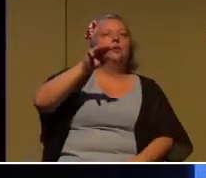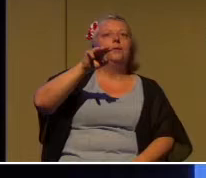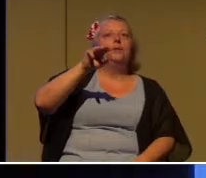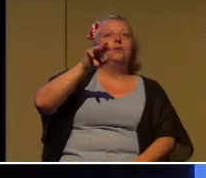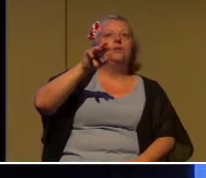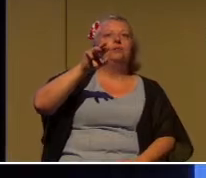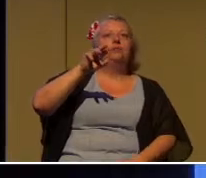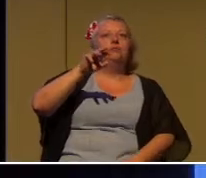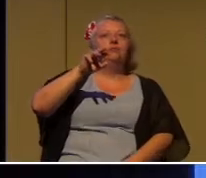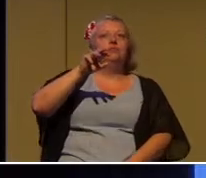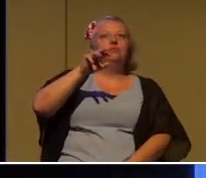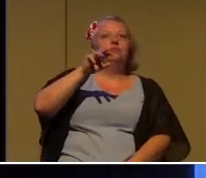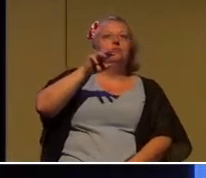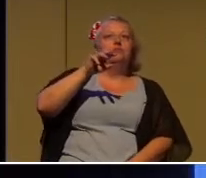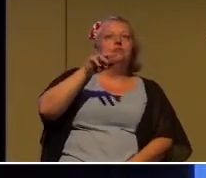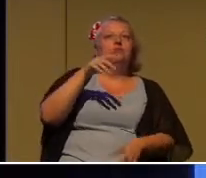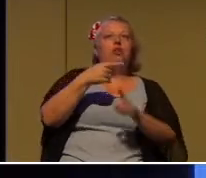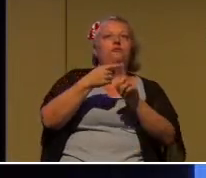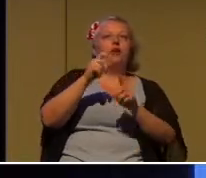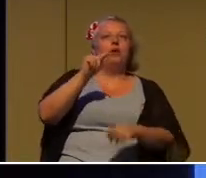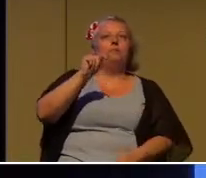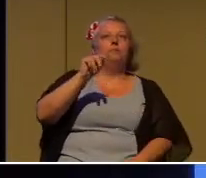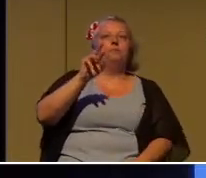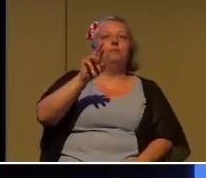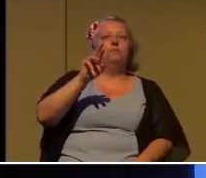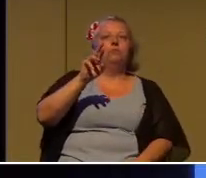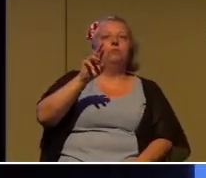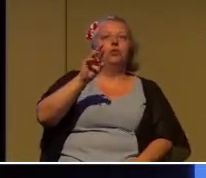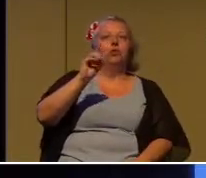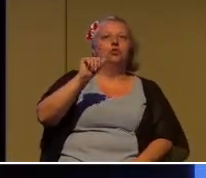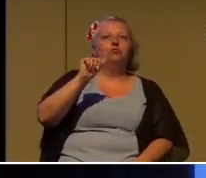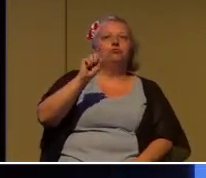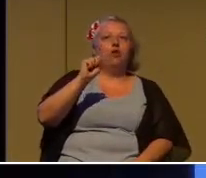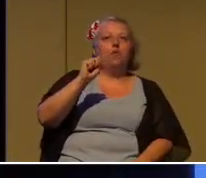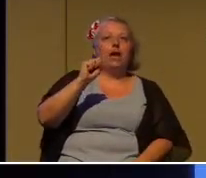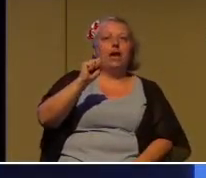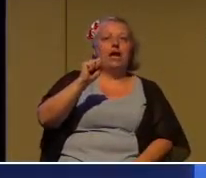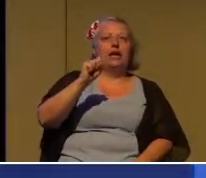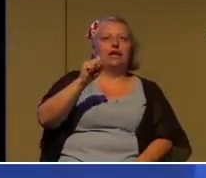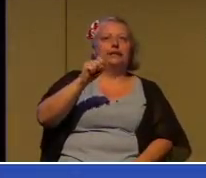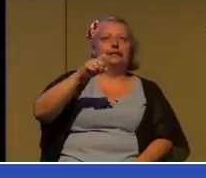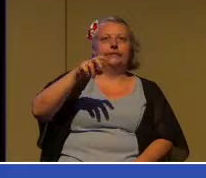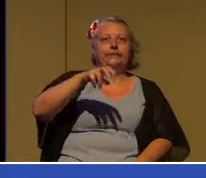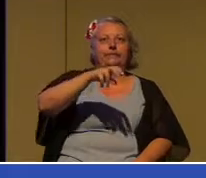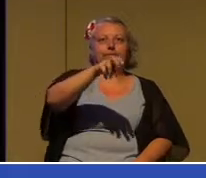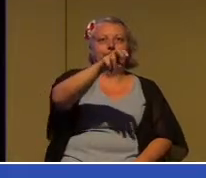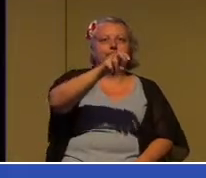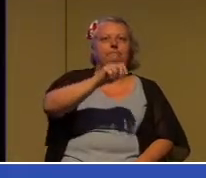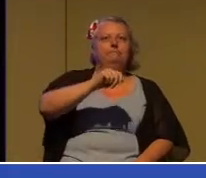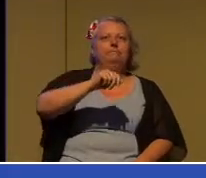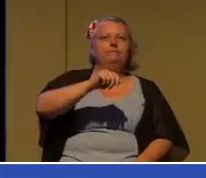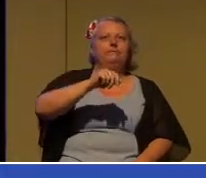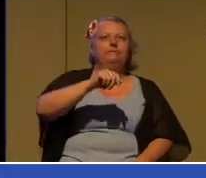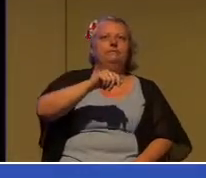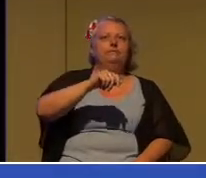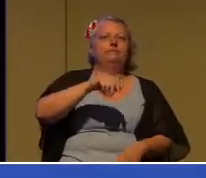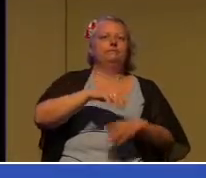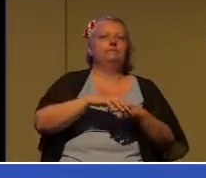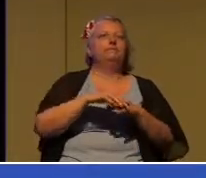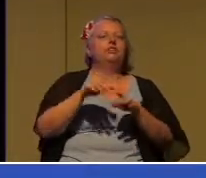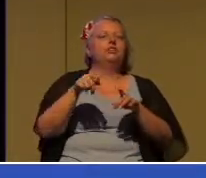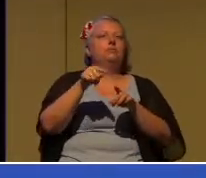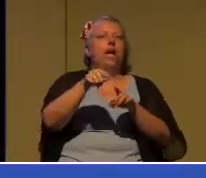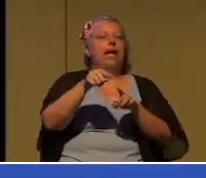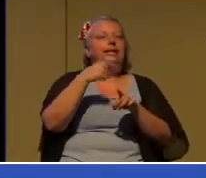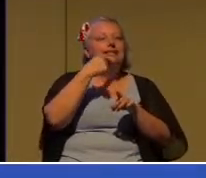does he bid farewell to the Christians in Ephesus in verse 1 of this passage, if you read the